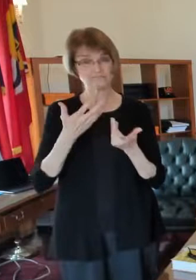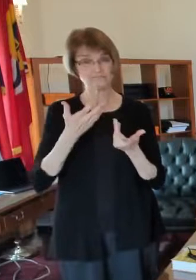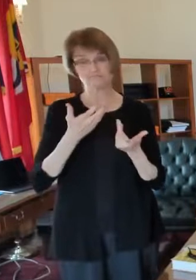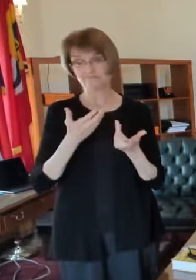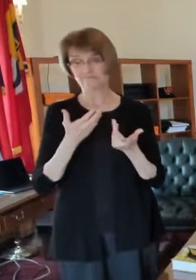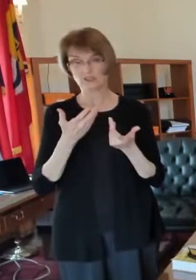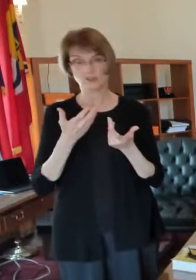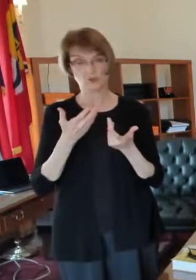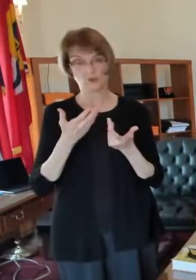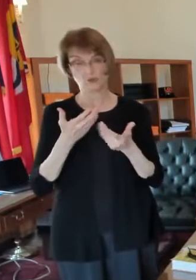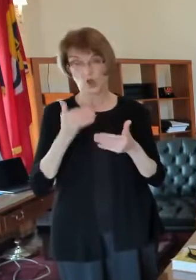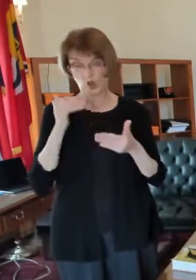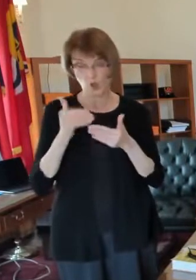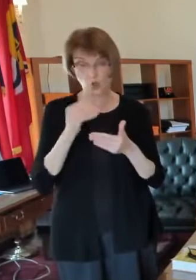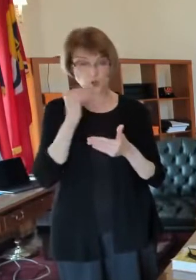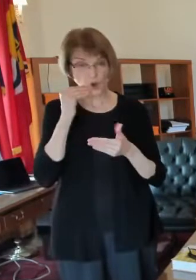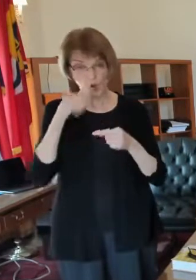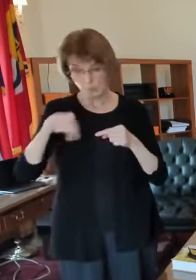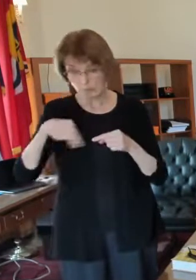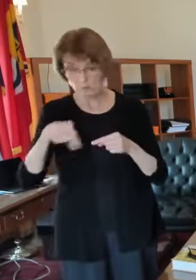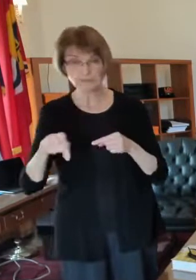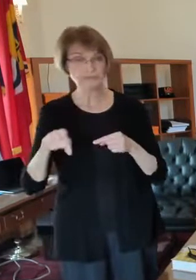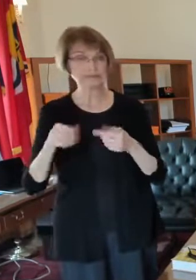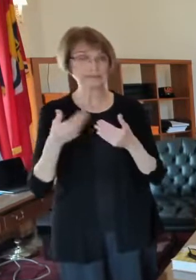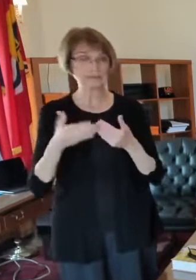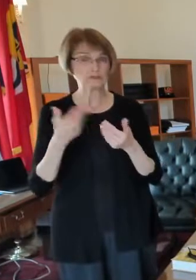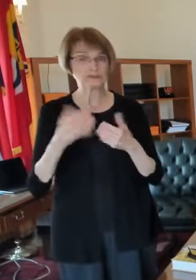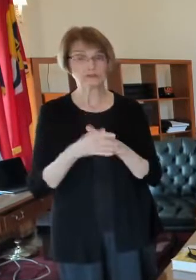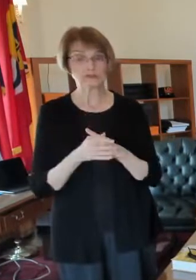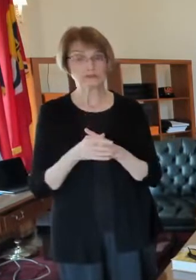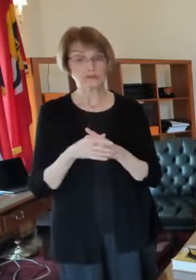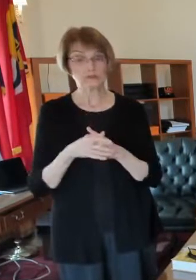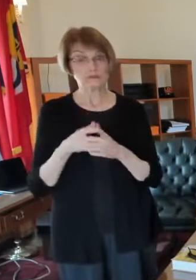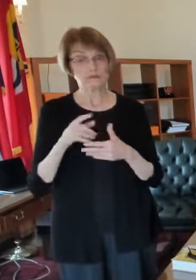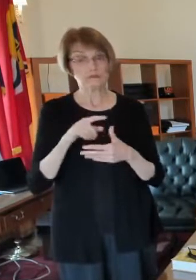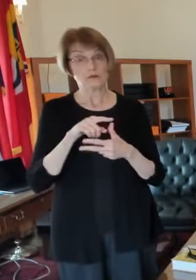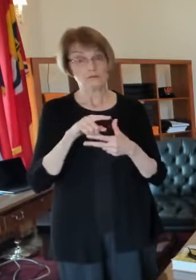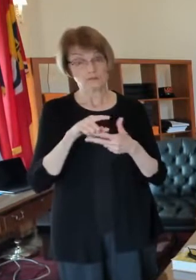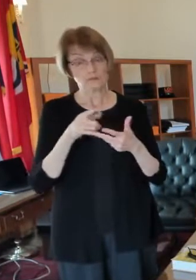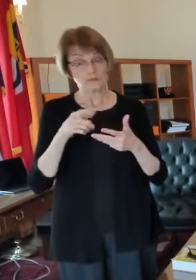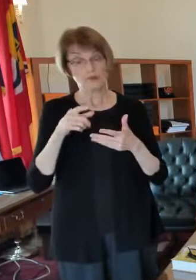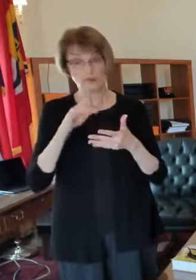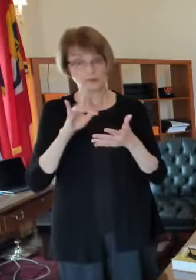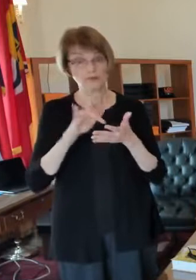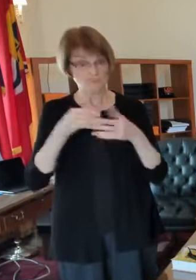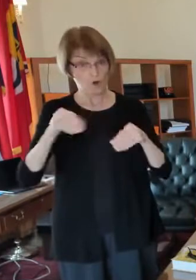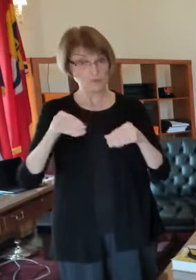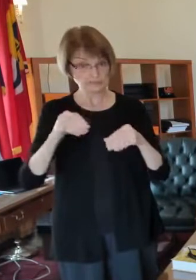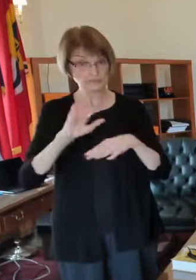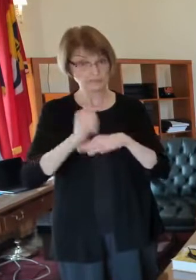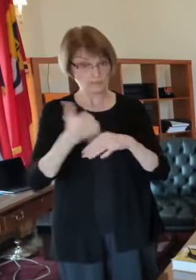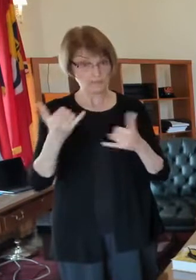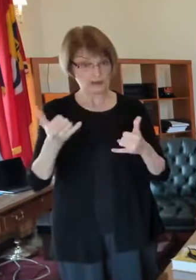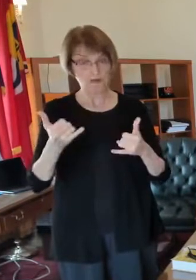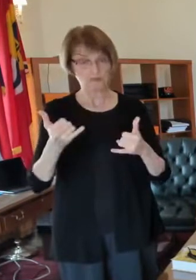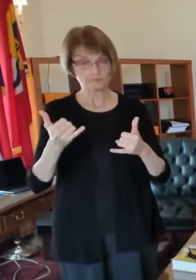somewhere in your in your neighborhood now those pharmacies are continuing to follow the same um